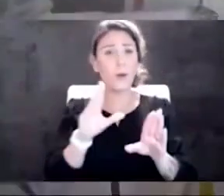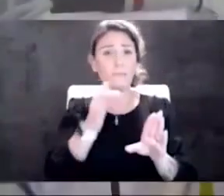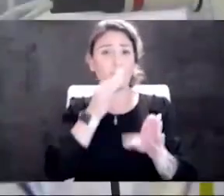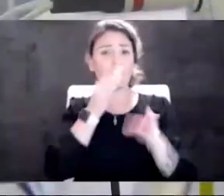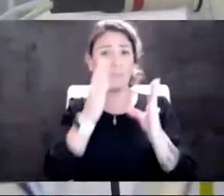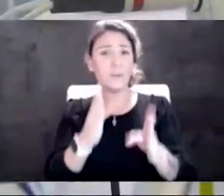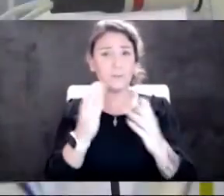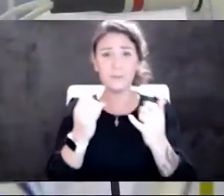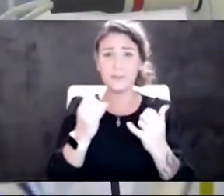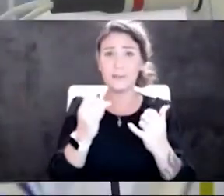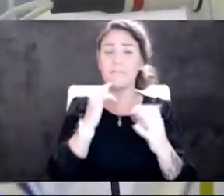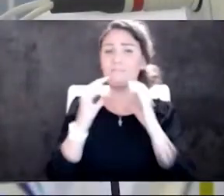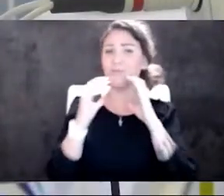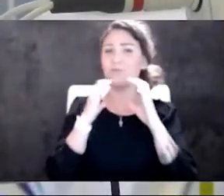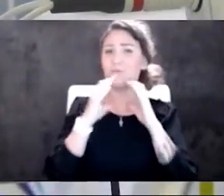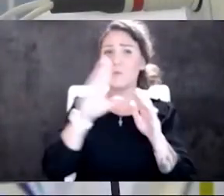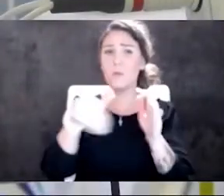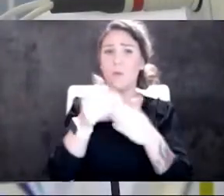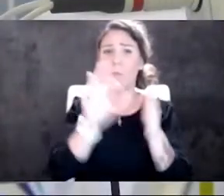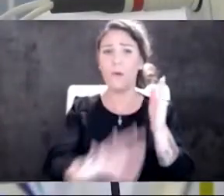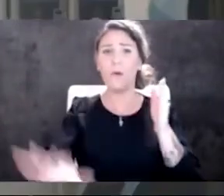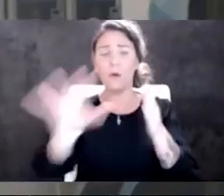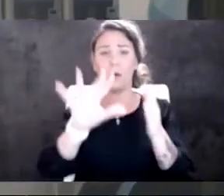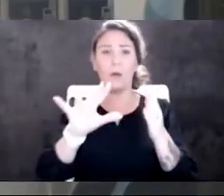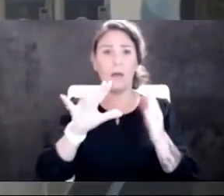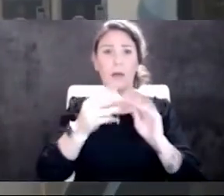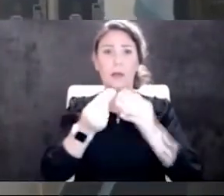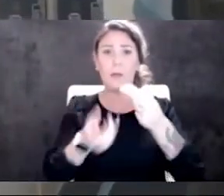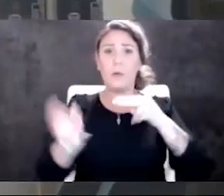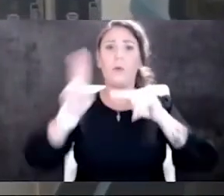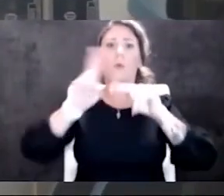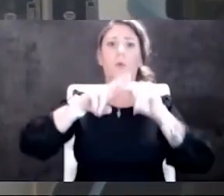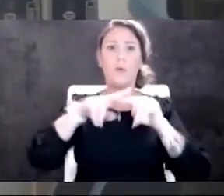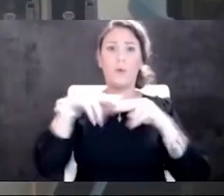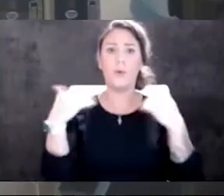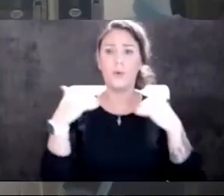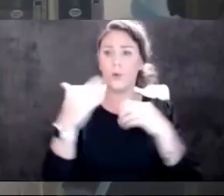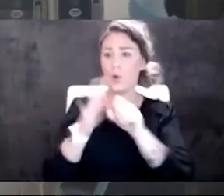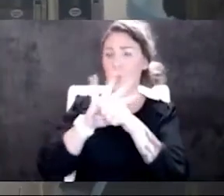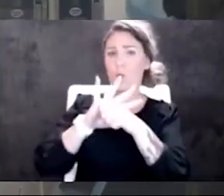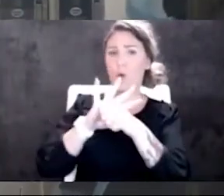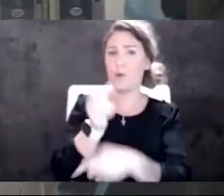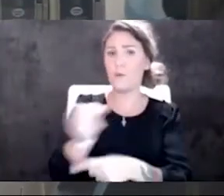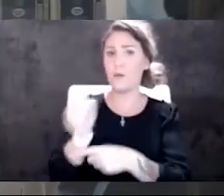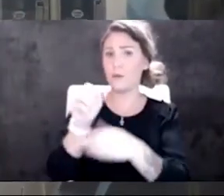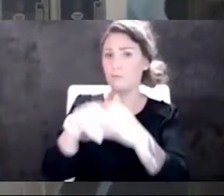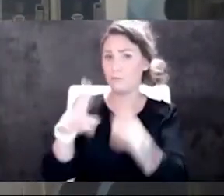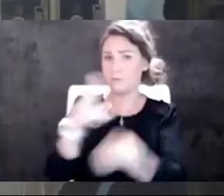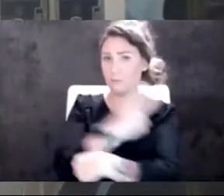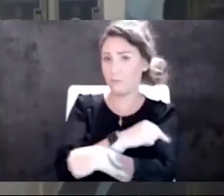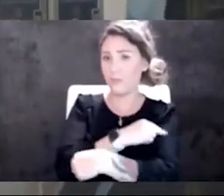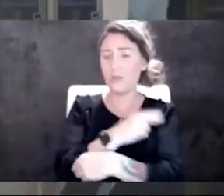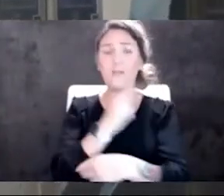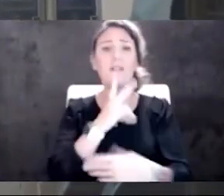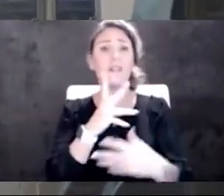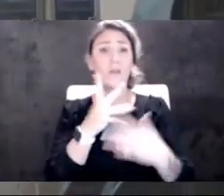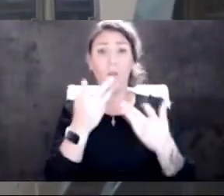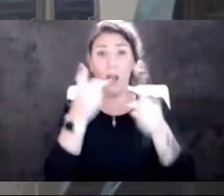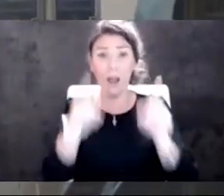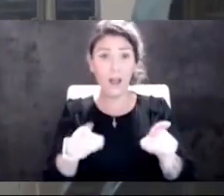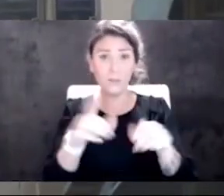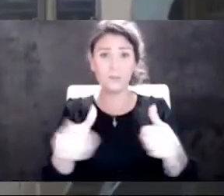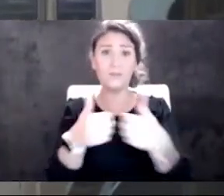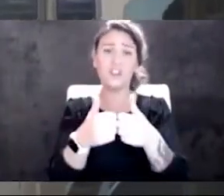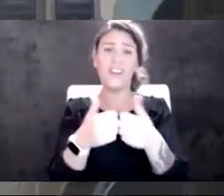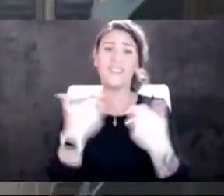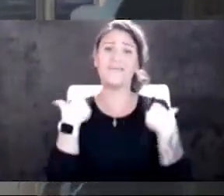Across the region, we are seeing a steep climb in the number of COVID admissions, creating challenges in health care yet again. Joining us to talk about the